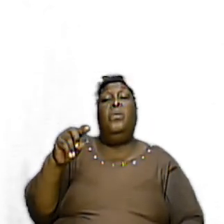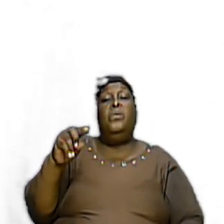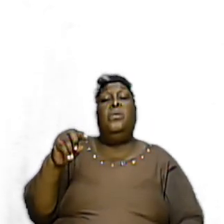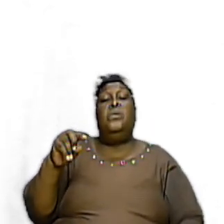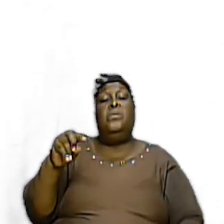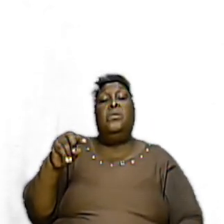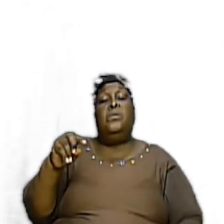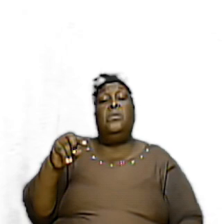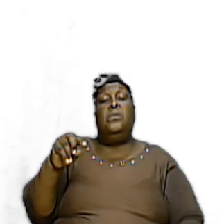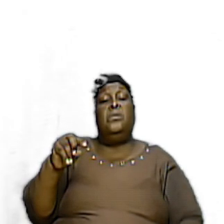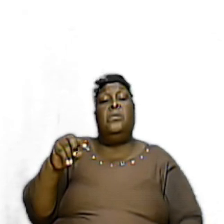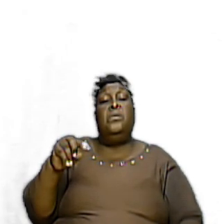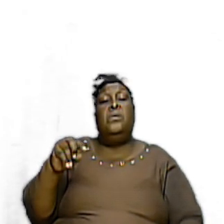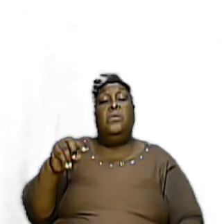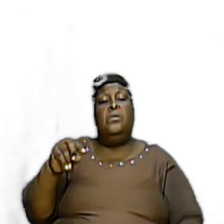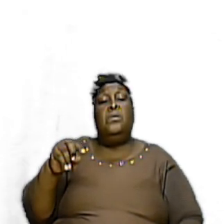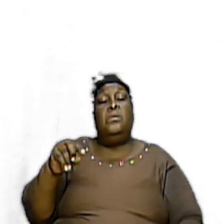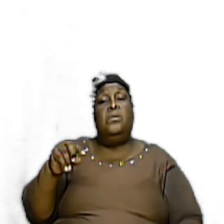particular